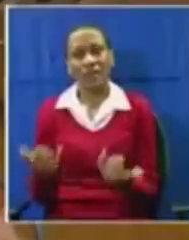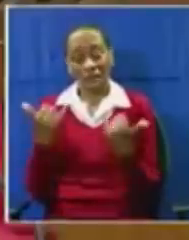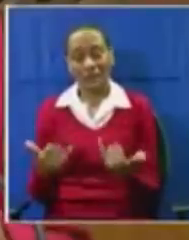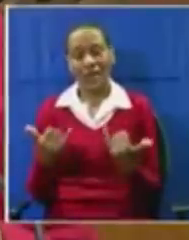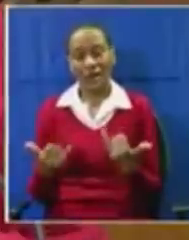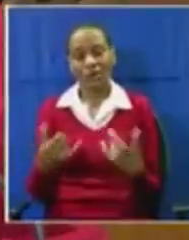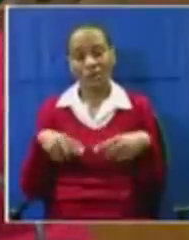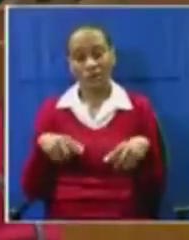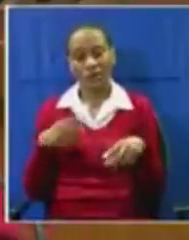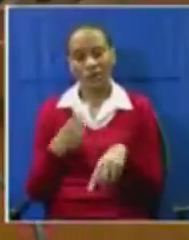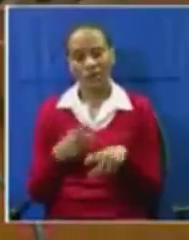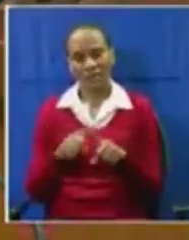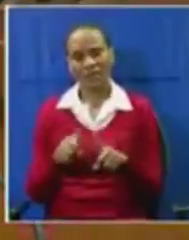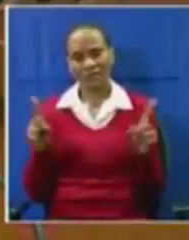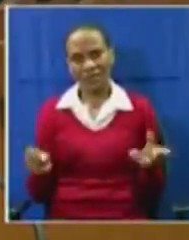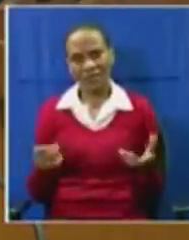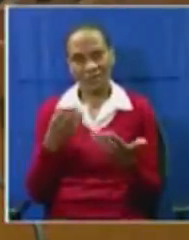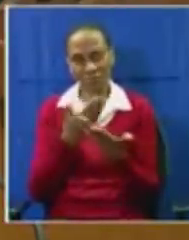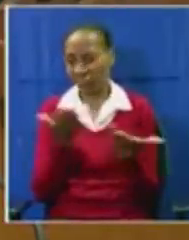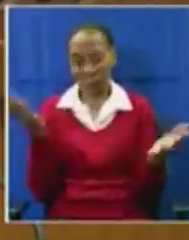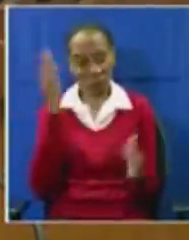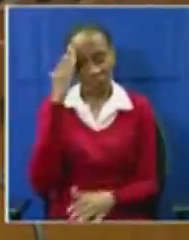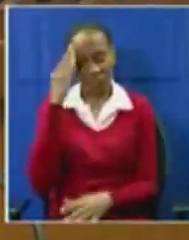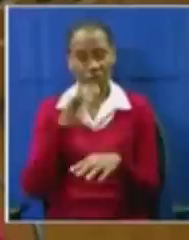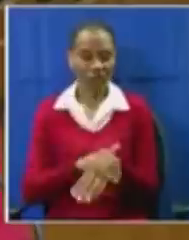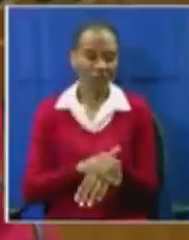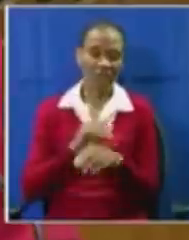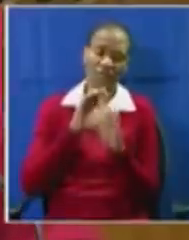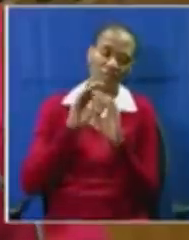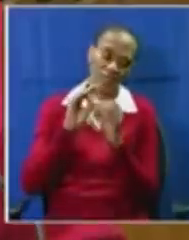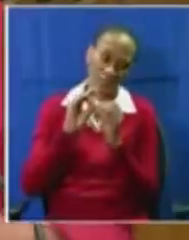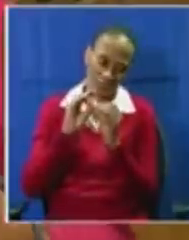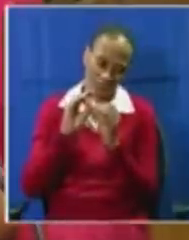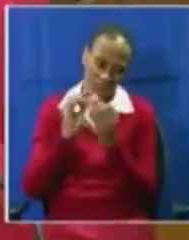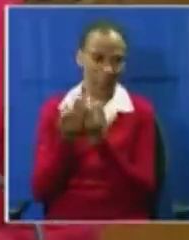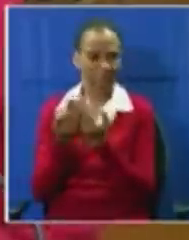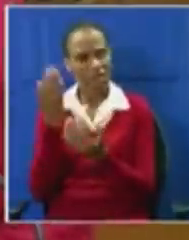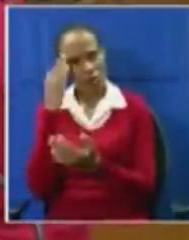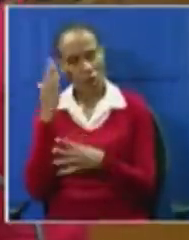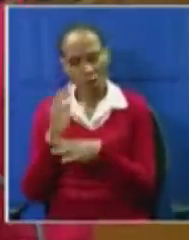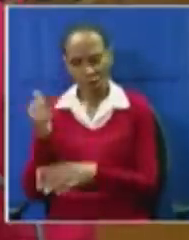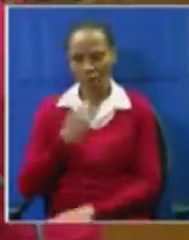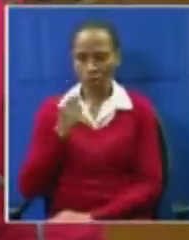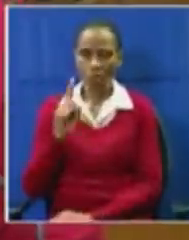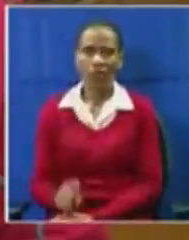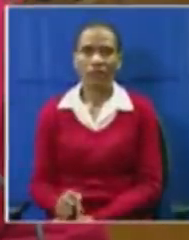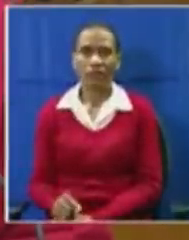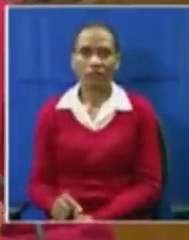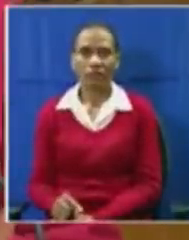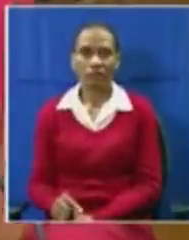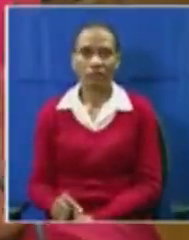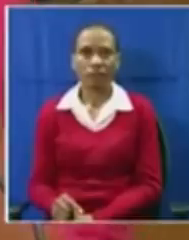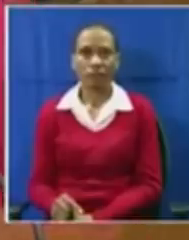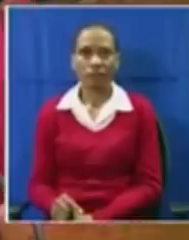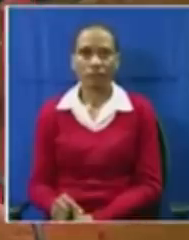obviously, you know, our friends and family, they know what we are about and they expected us. But we were always respectful.